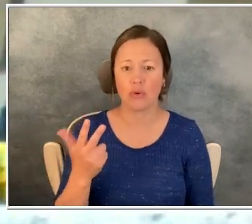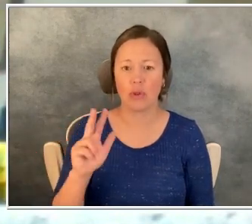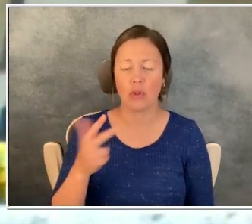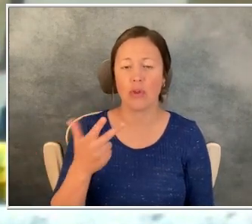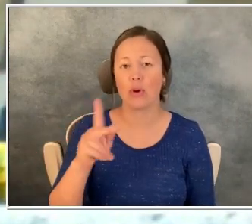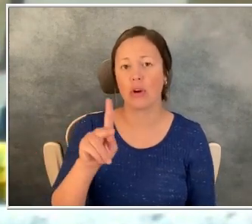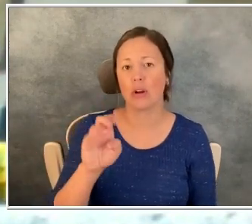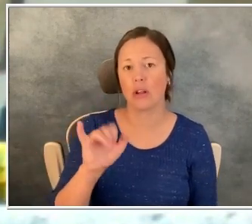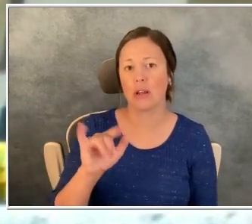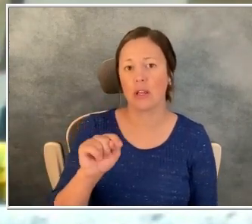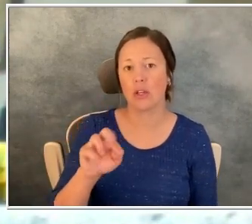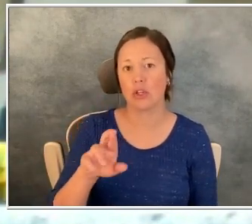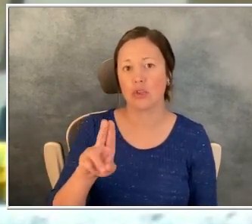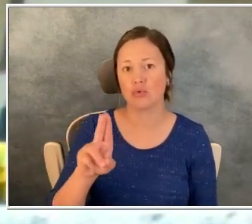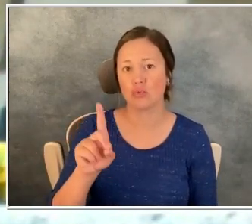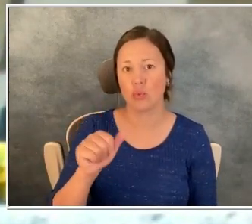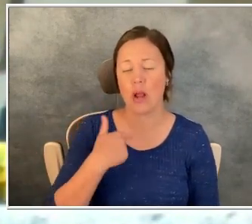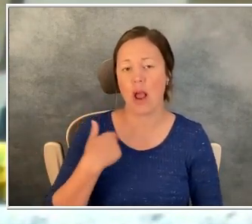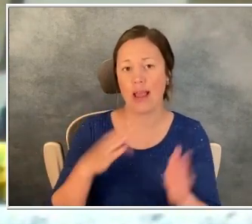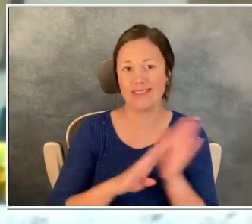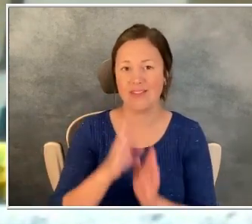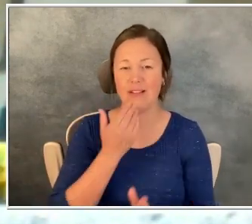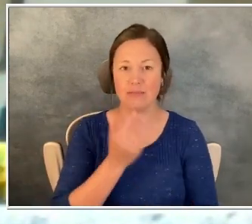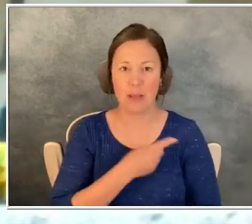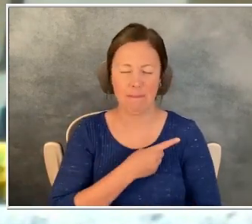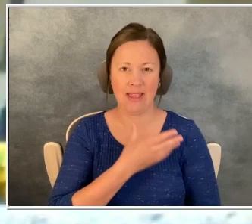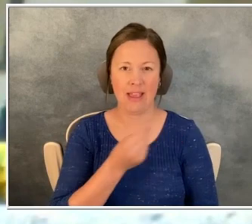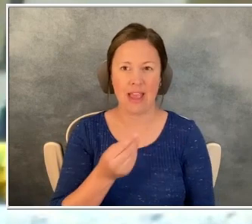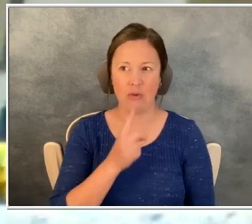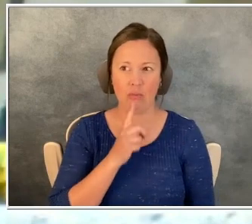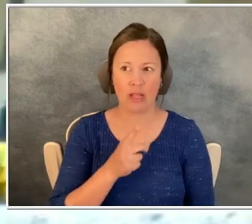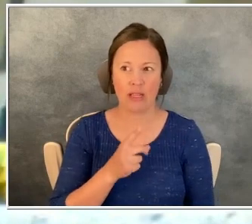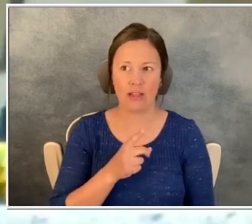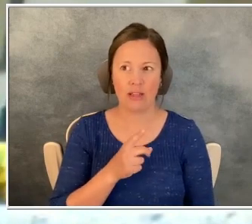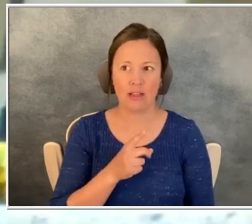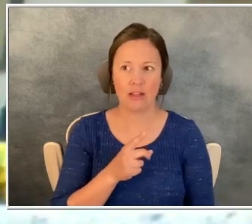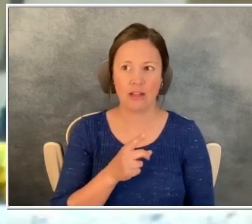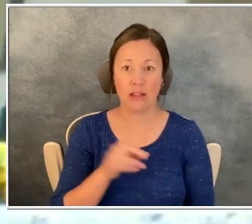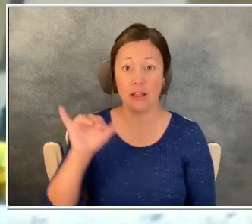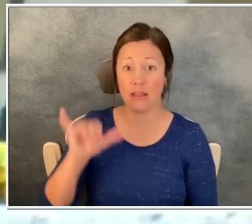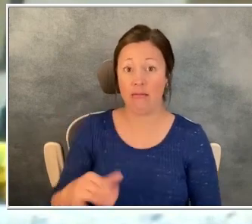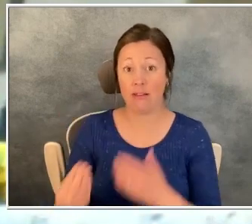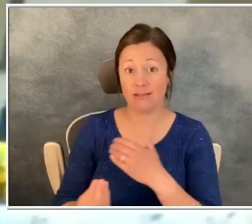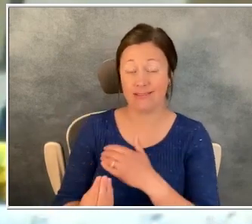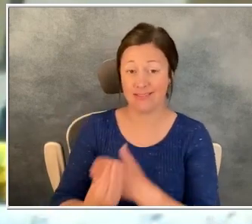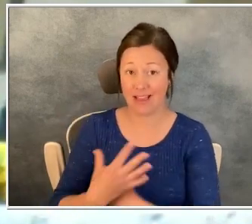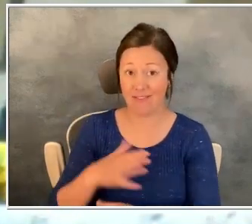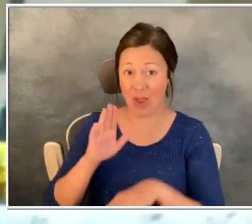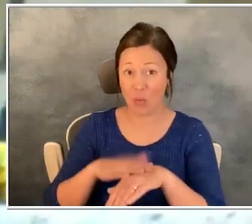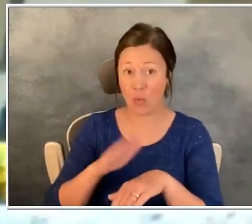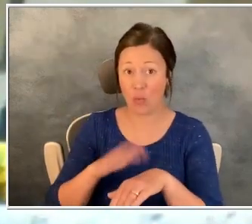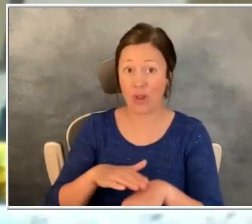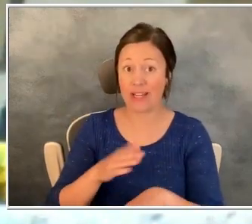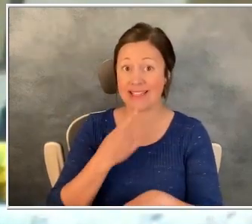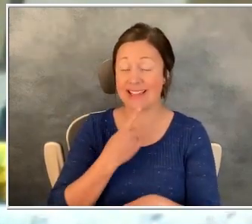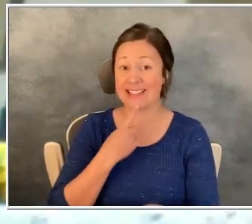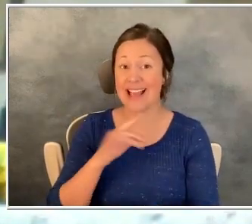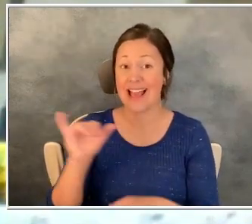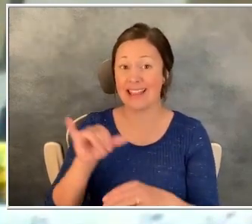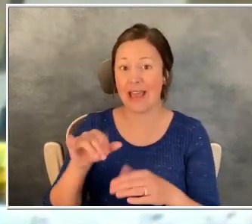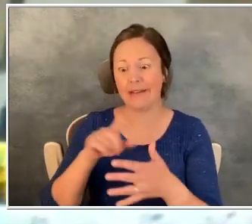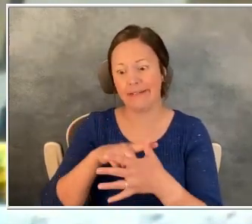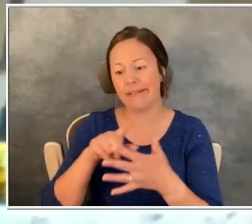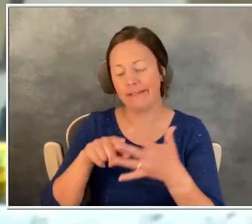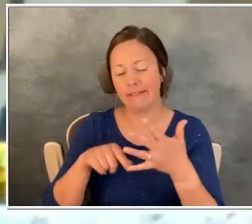that I developed the diabetes. And literally in their, in their side effect warnings, it was like the third, they said,